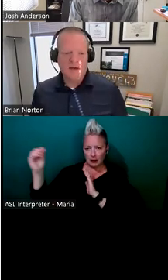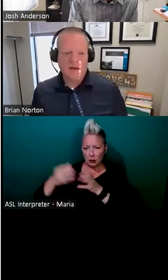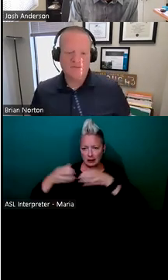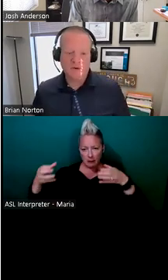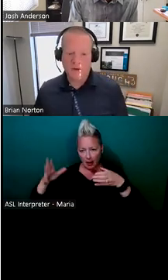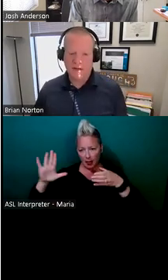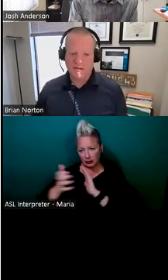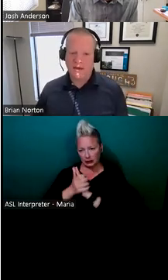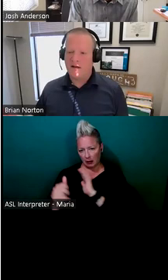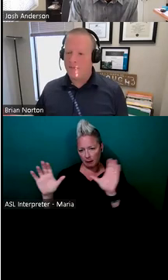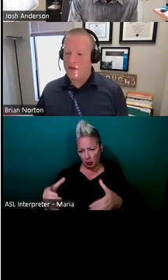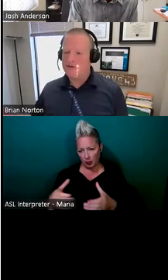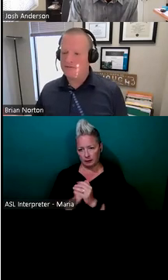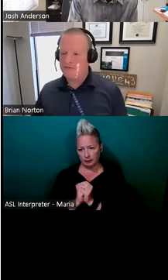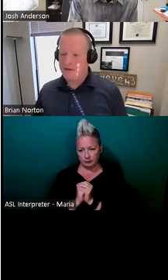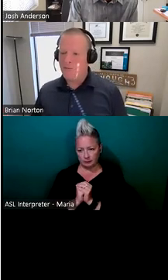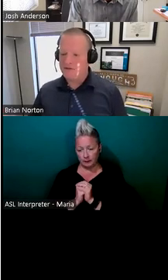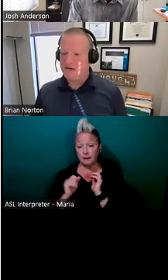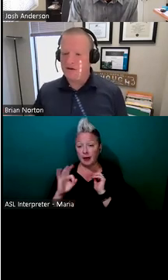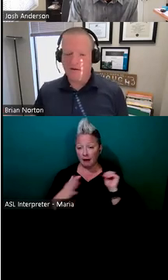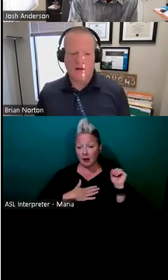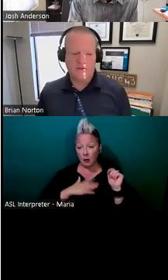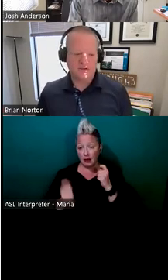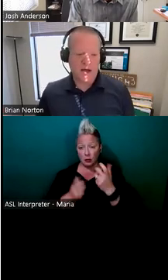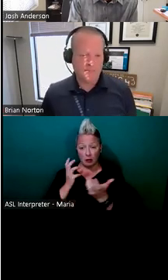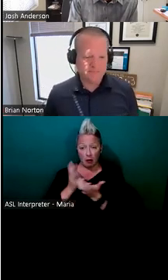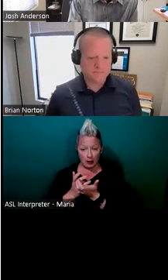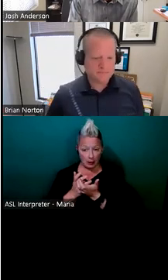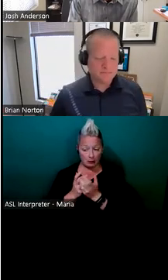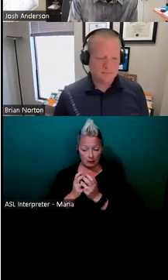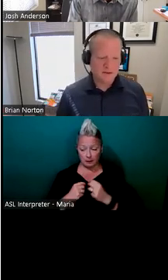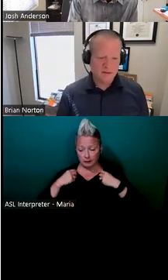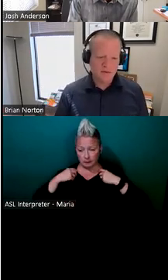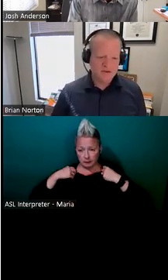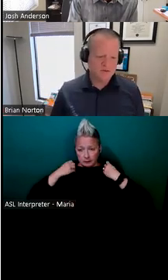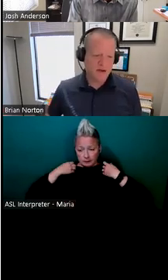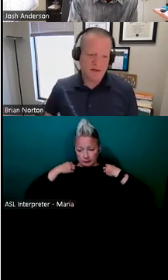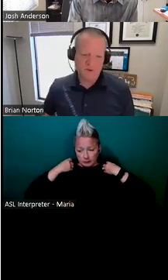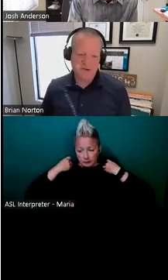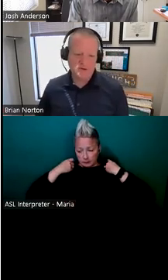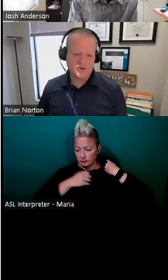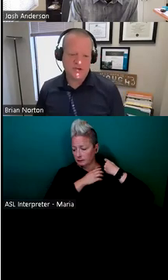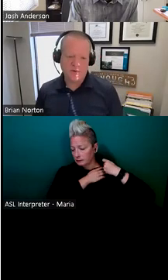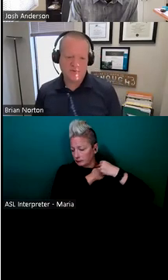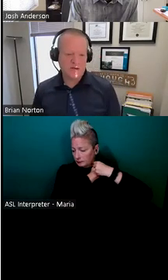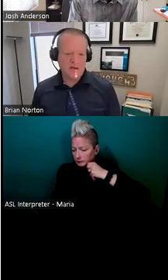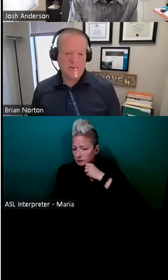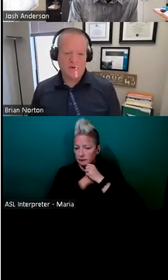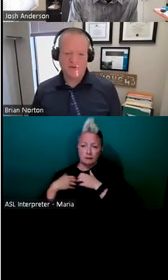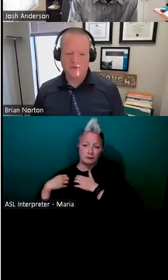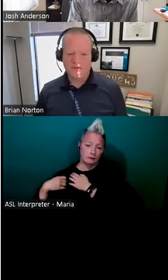um, if they're willing to make accommodations for them once they're on the job. Um, you'll also find that research shows